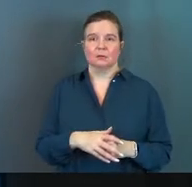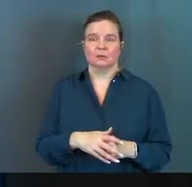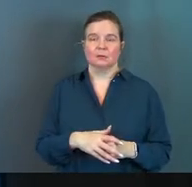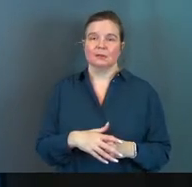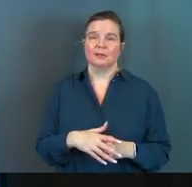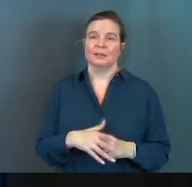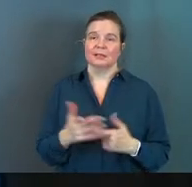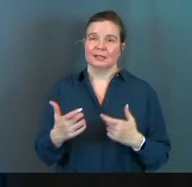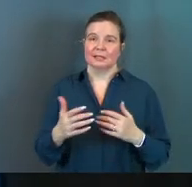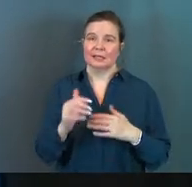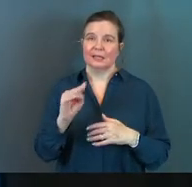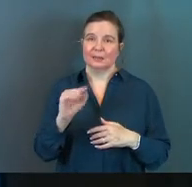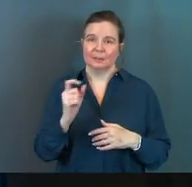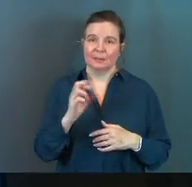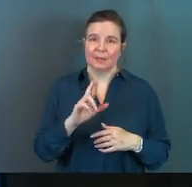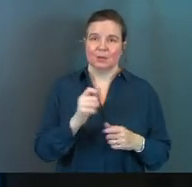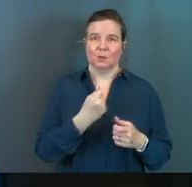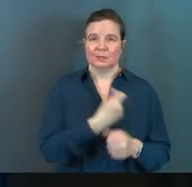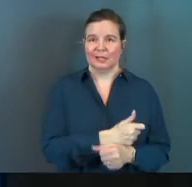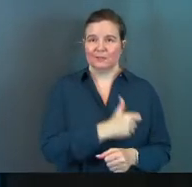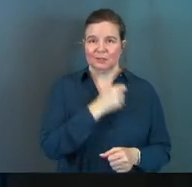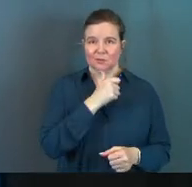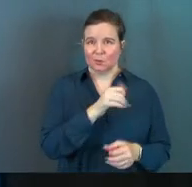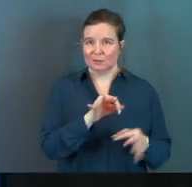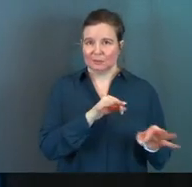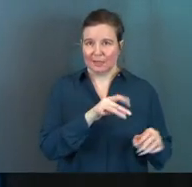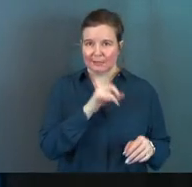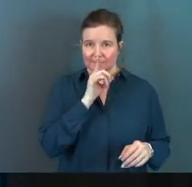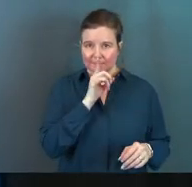masters with slaves that don't explain.